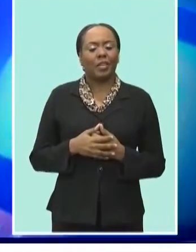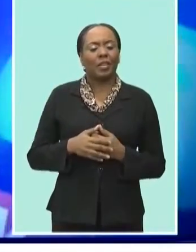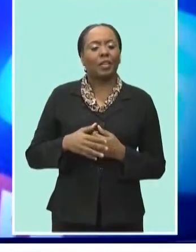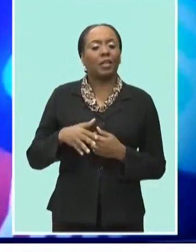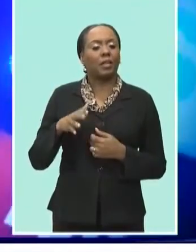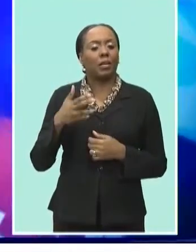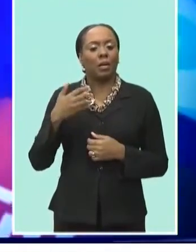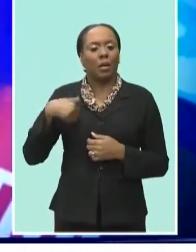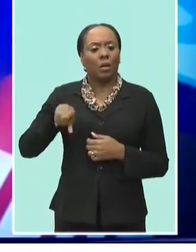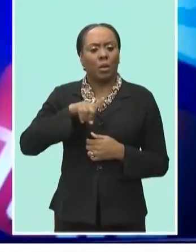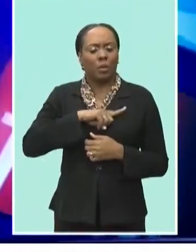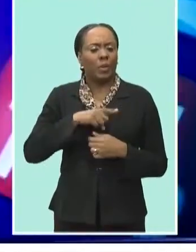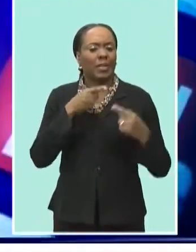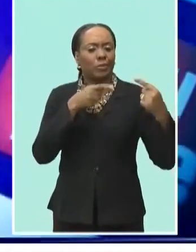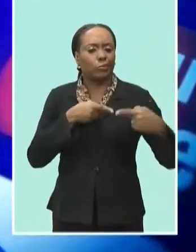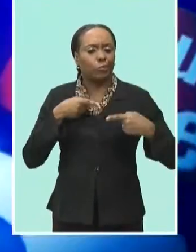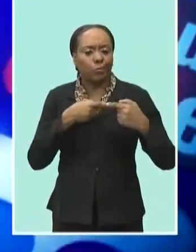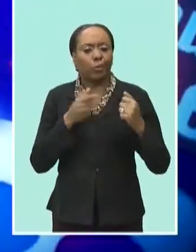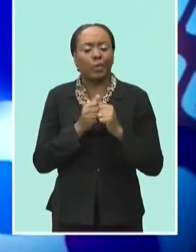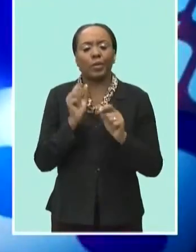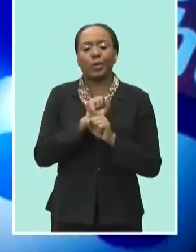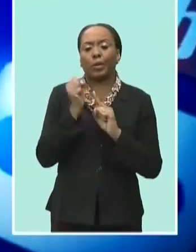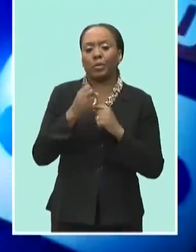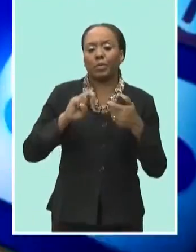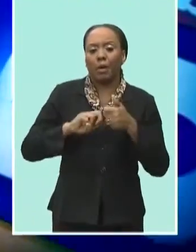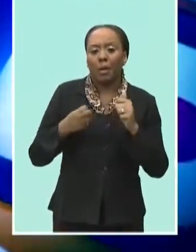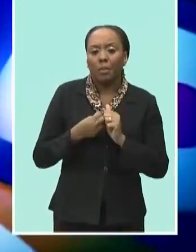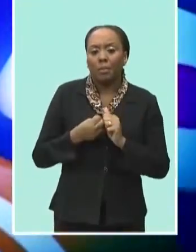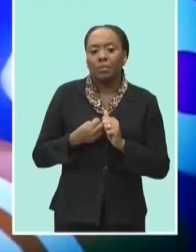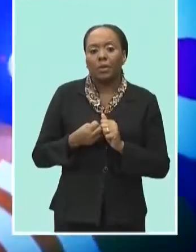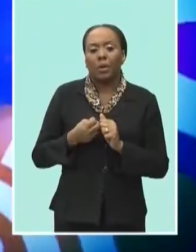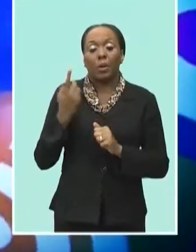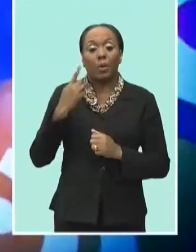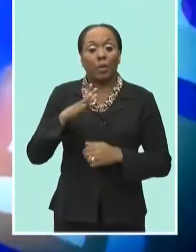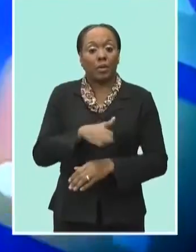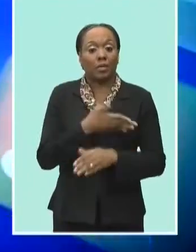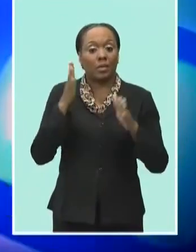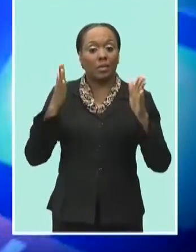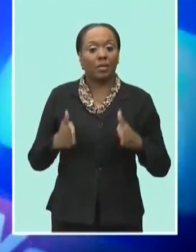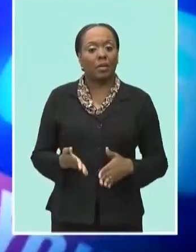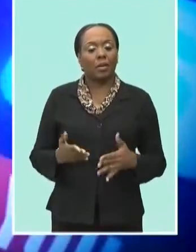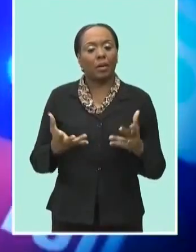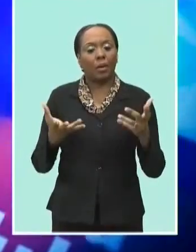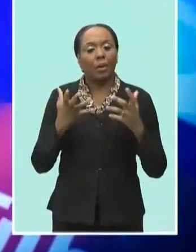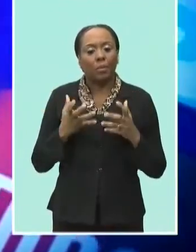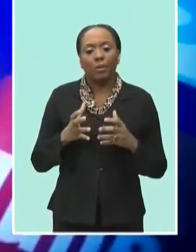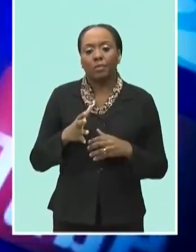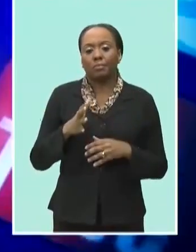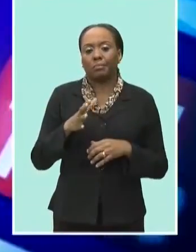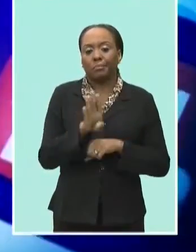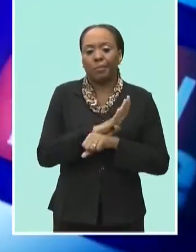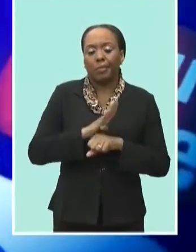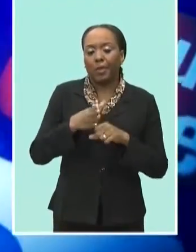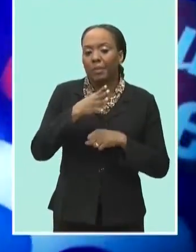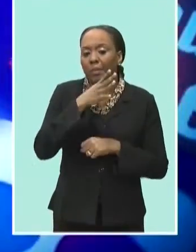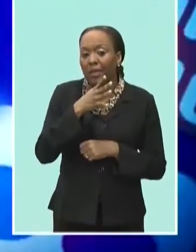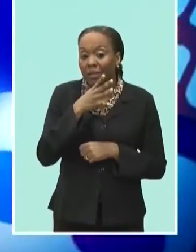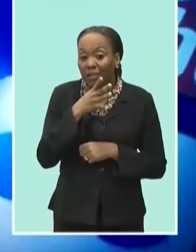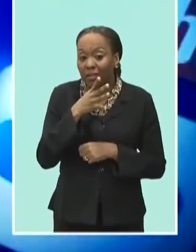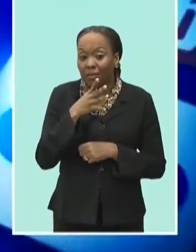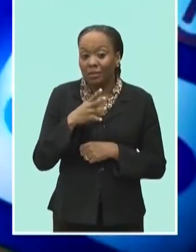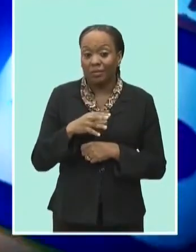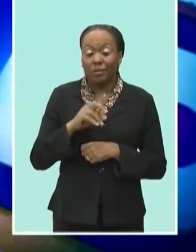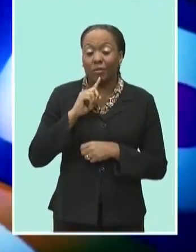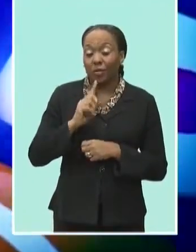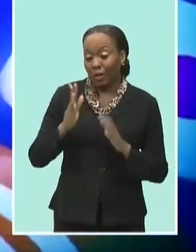Barbados continues to battle some social issues, a veteran entertainer, Desmond Weeks, has made a plea for Barbadians, but especially mothers,